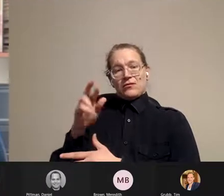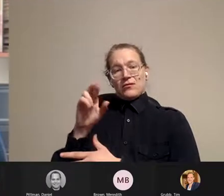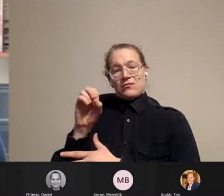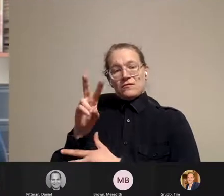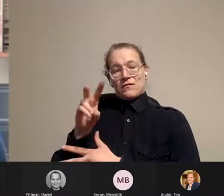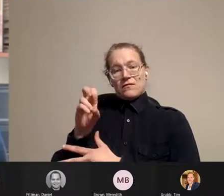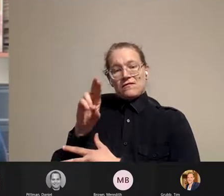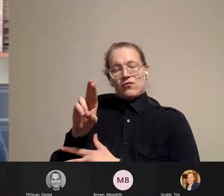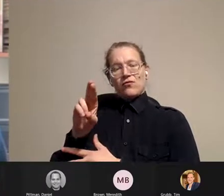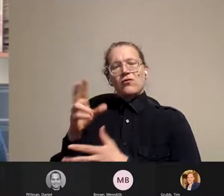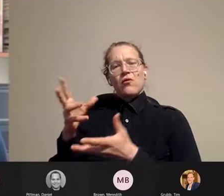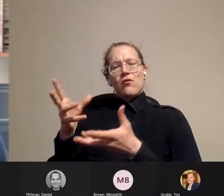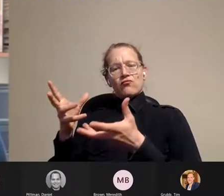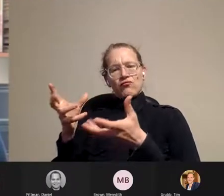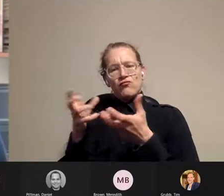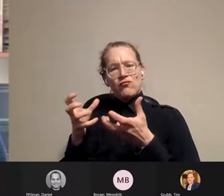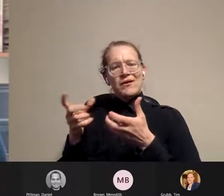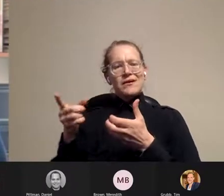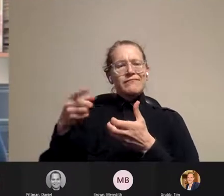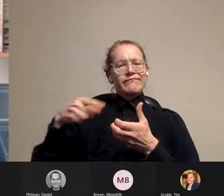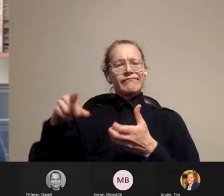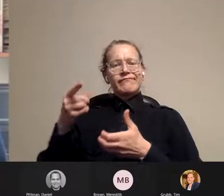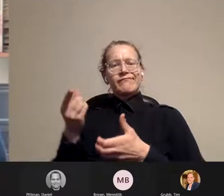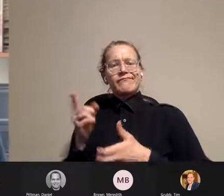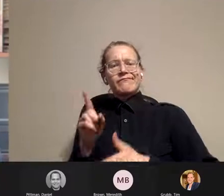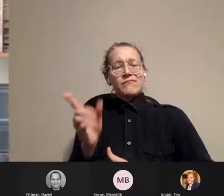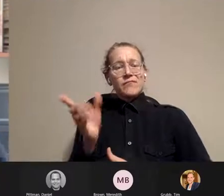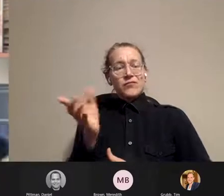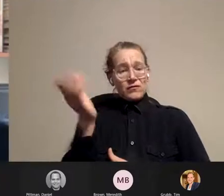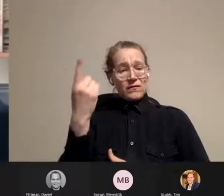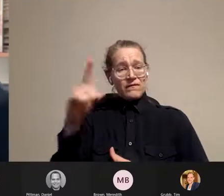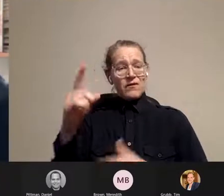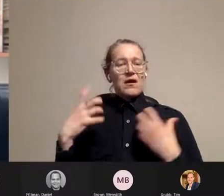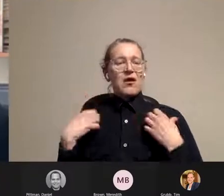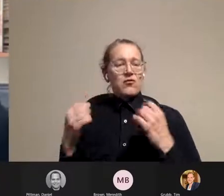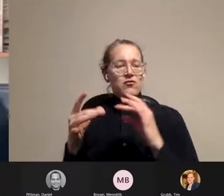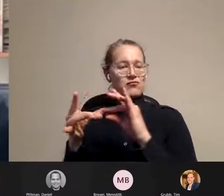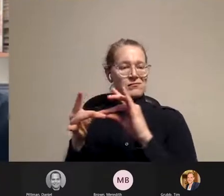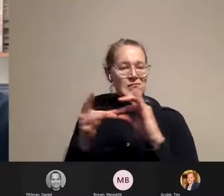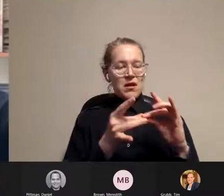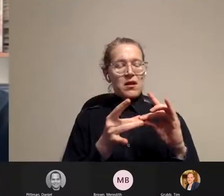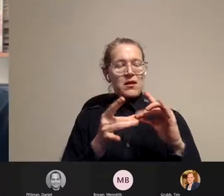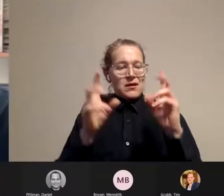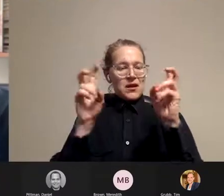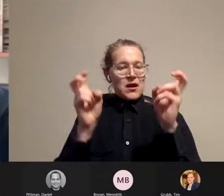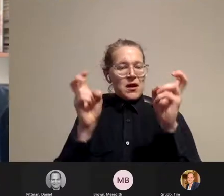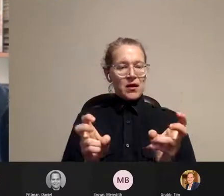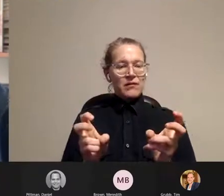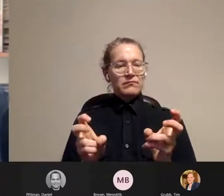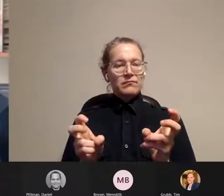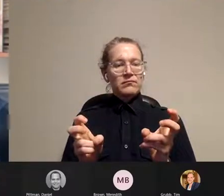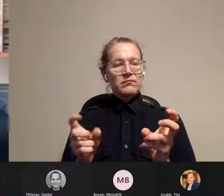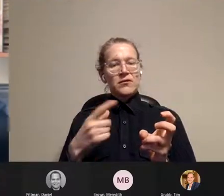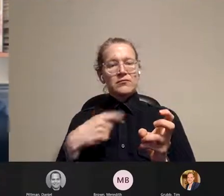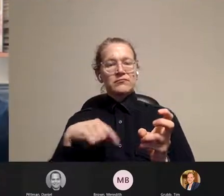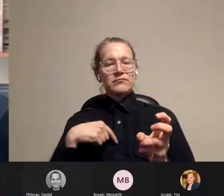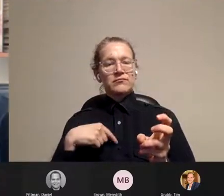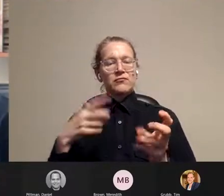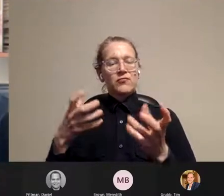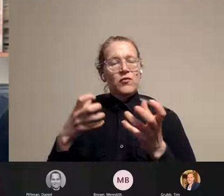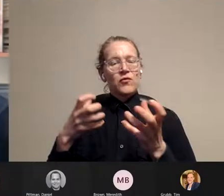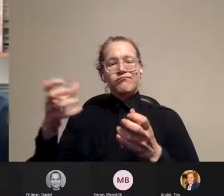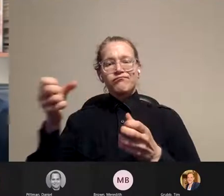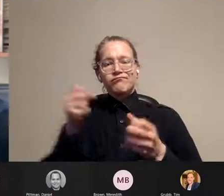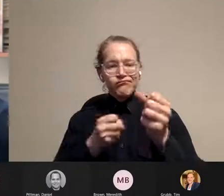The series celebrates the history of Grover Center by bringing in a speaker that is of interest to all disciplines.